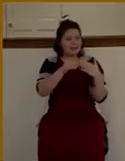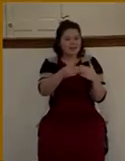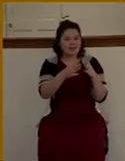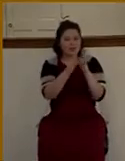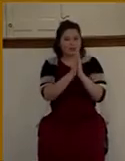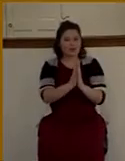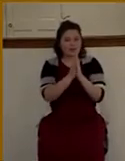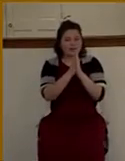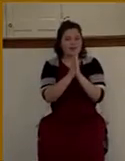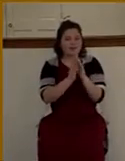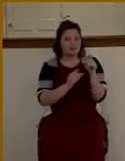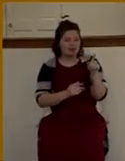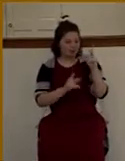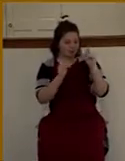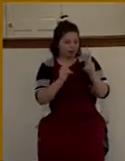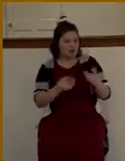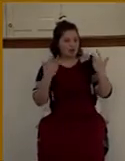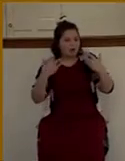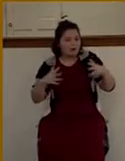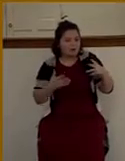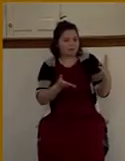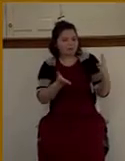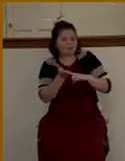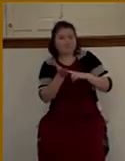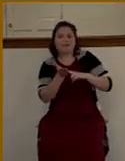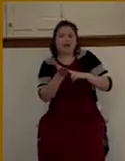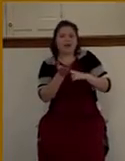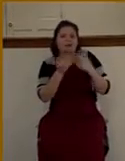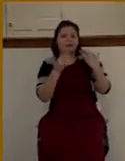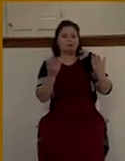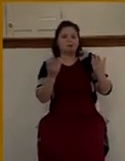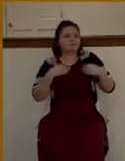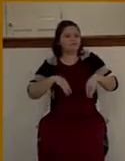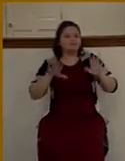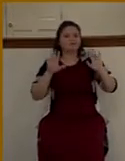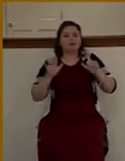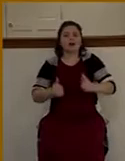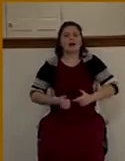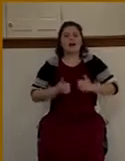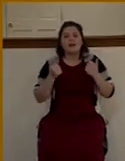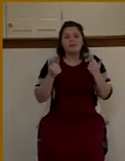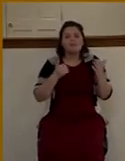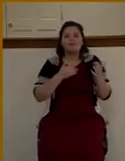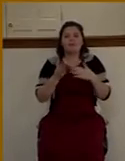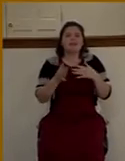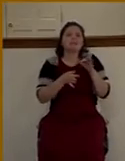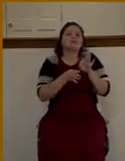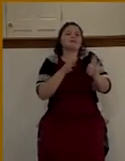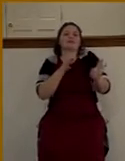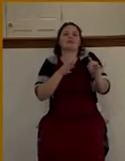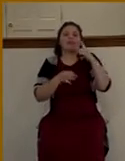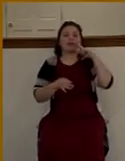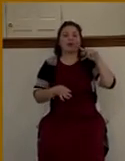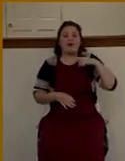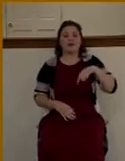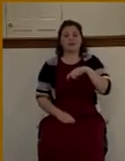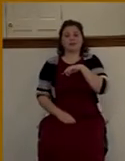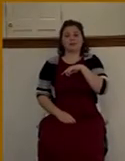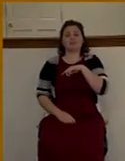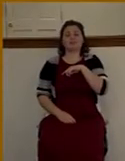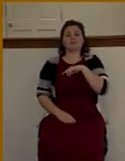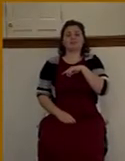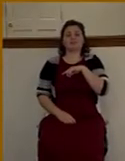already be ready to sign the card, to do whatever. I mean, this would be kind of an easy thing here to do.